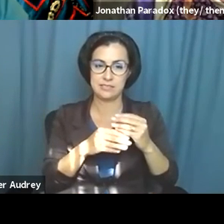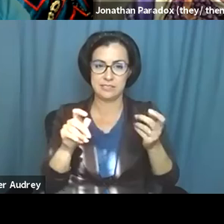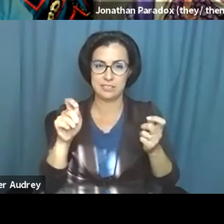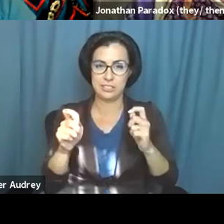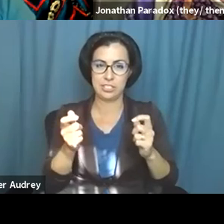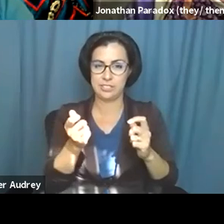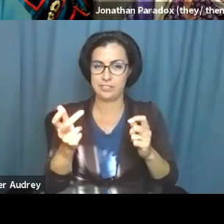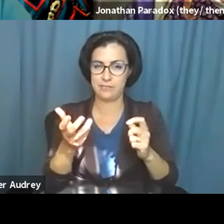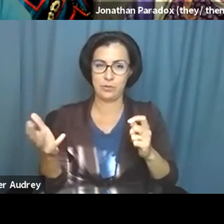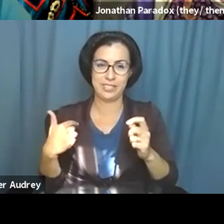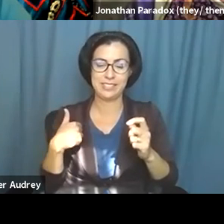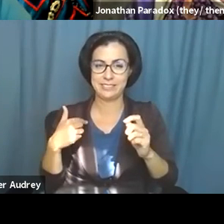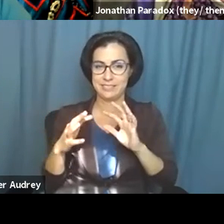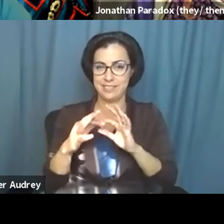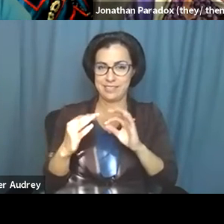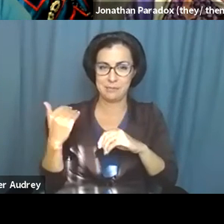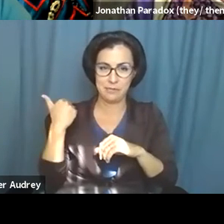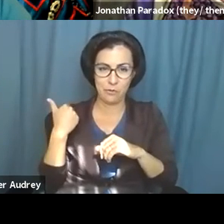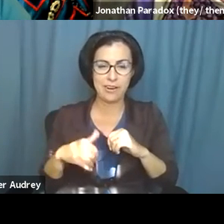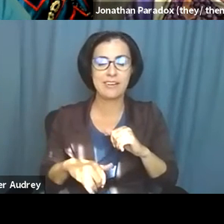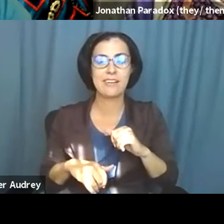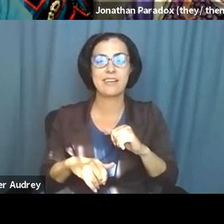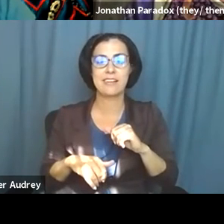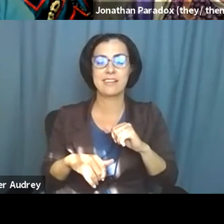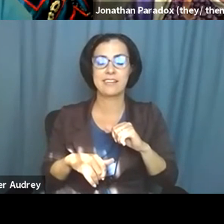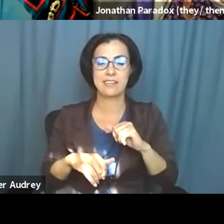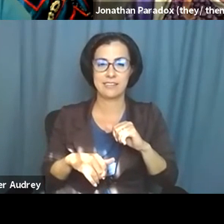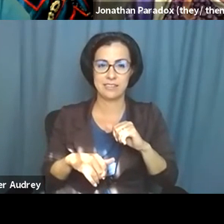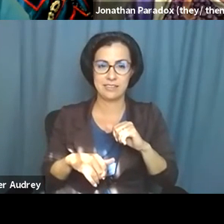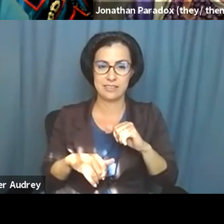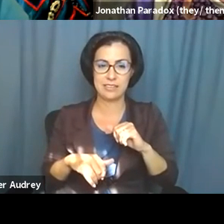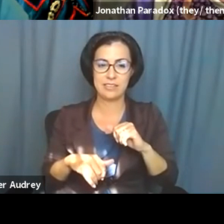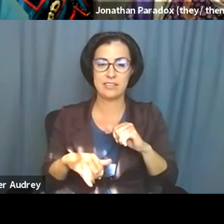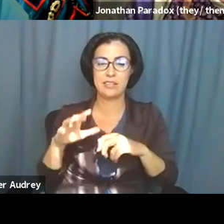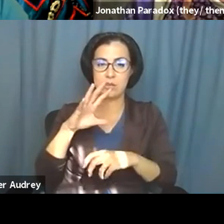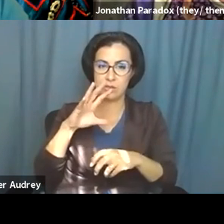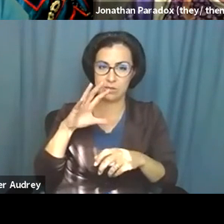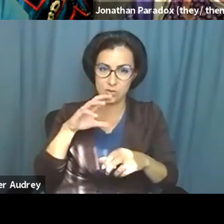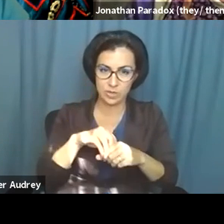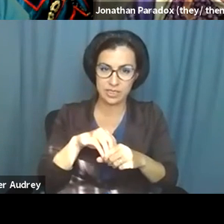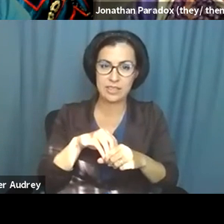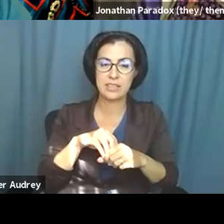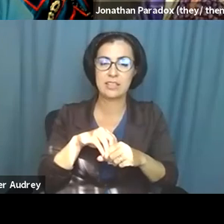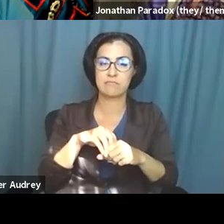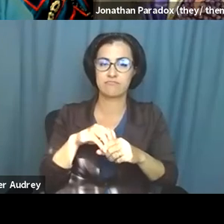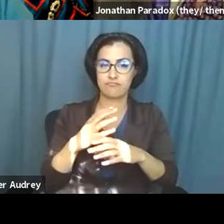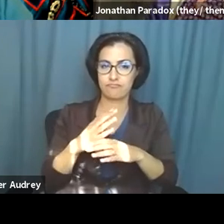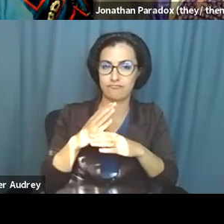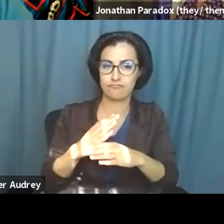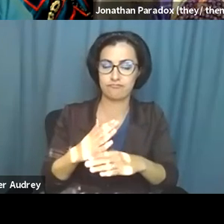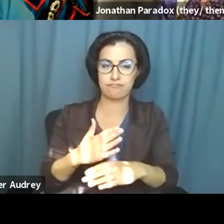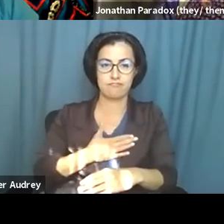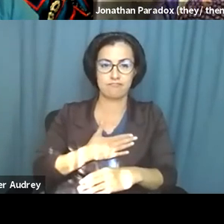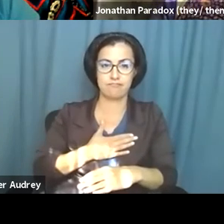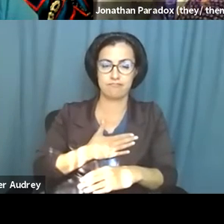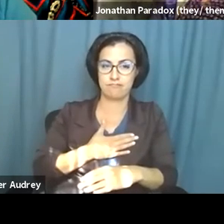few things that I've said. So, um, within, um, sharing my privileges,